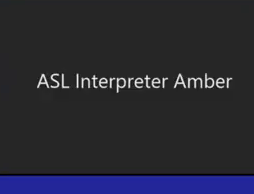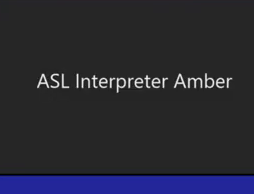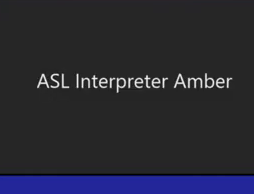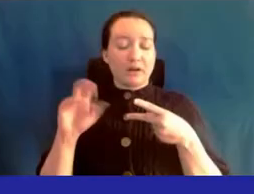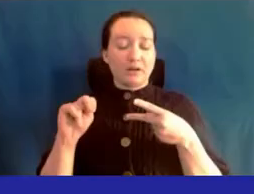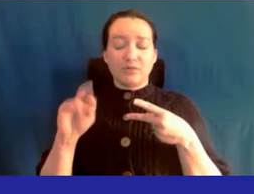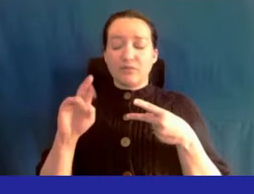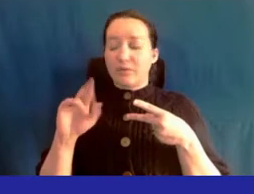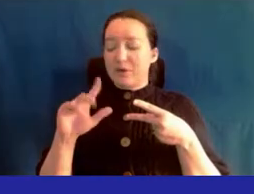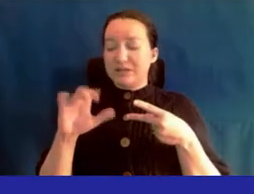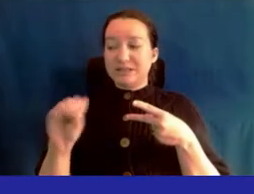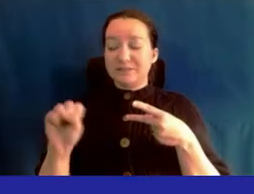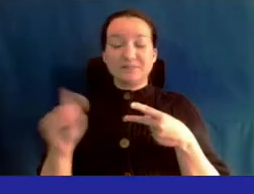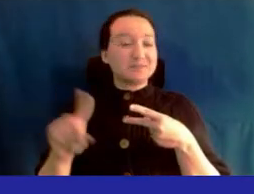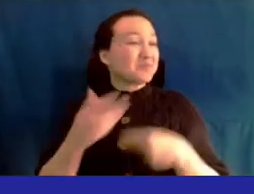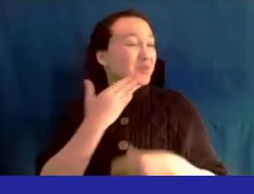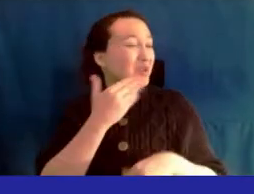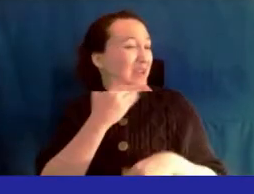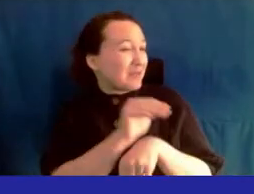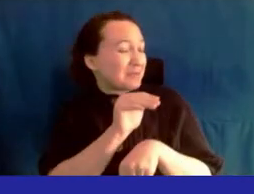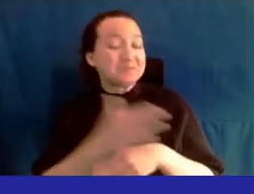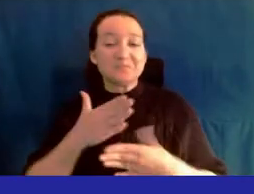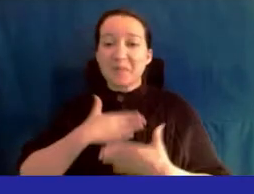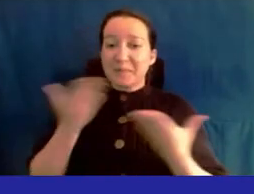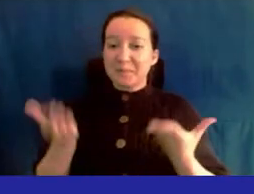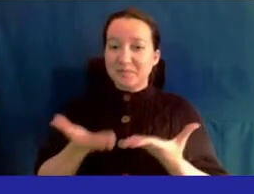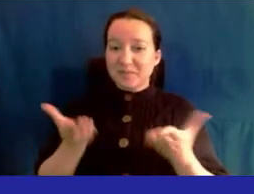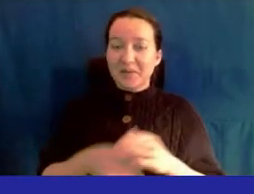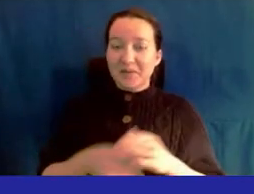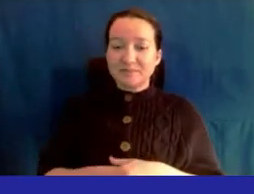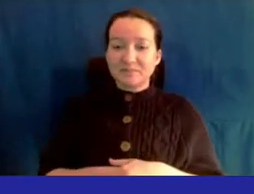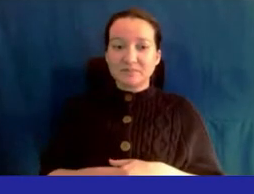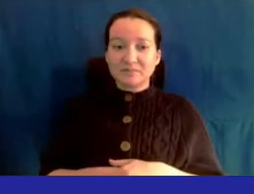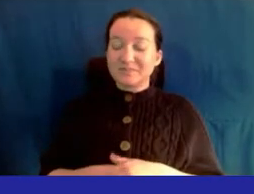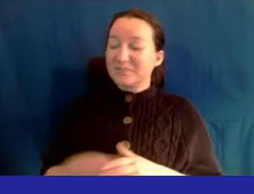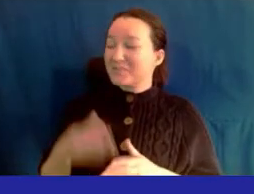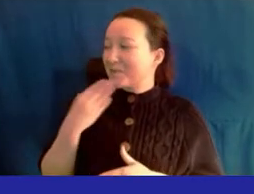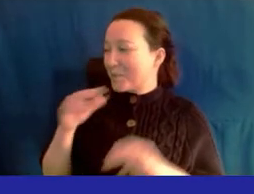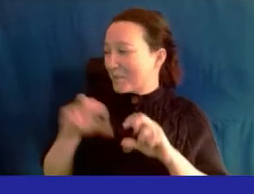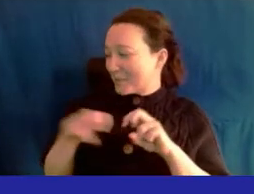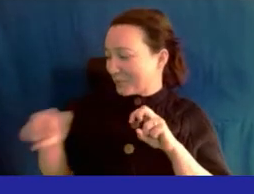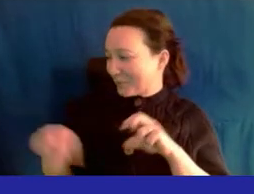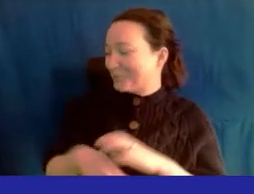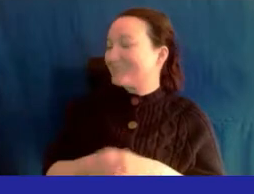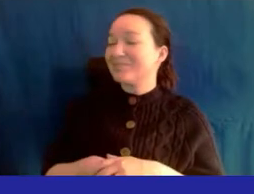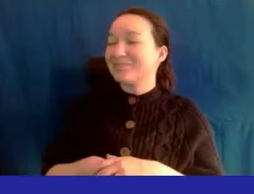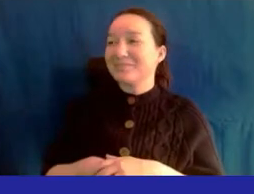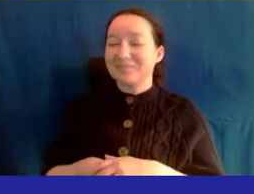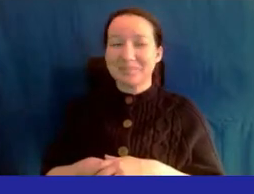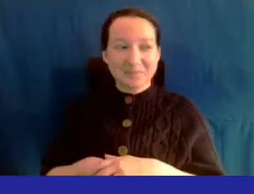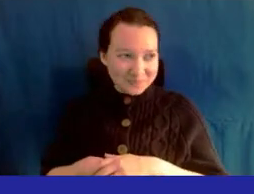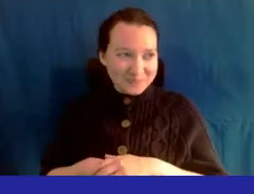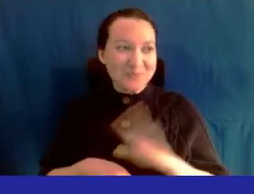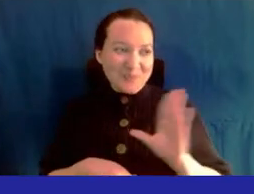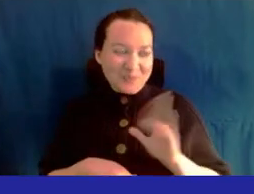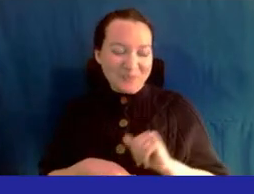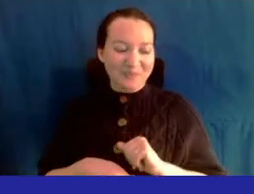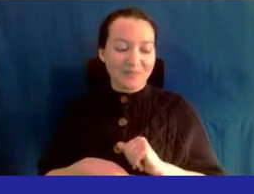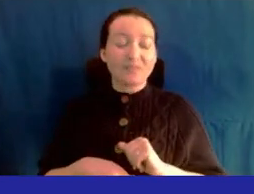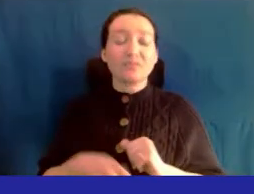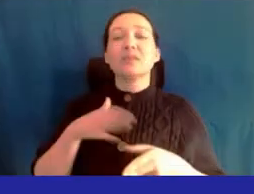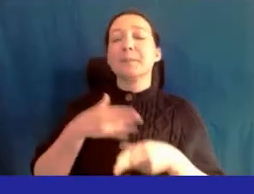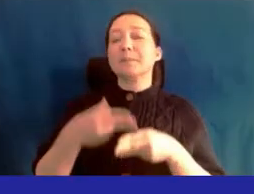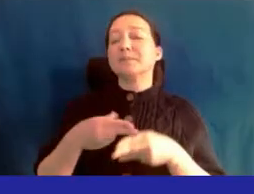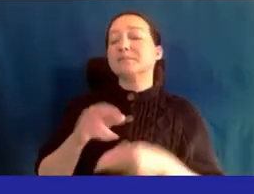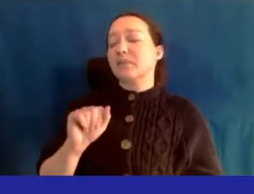Good evening, everyone. Good evening. Glad to be here to see everyone. Good evening, panel and guest. My name